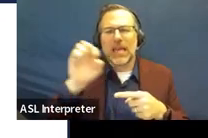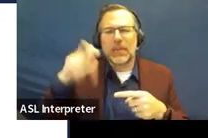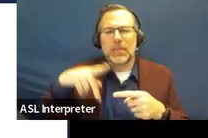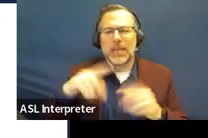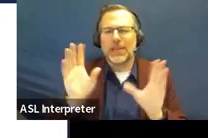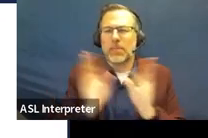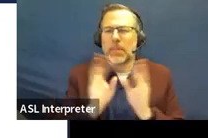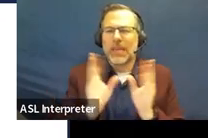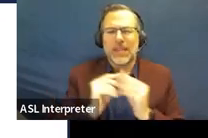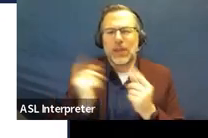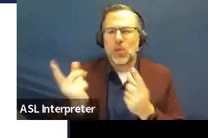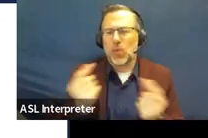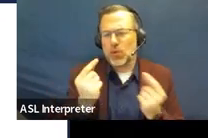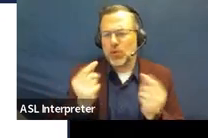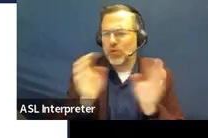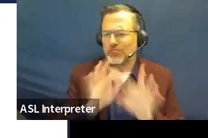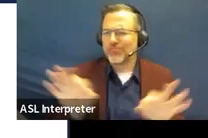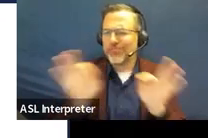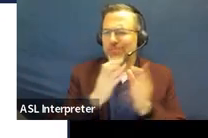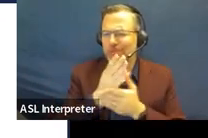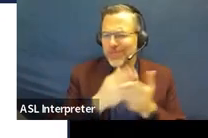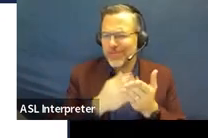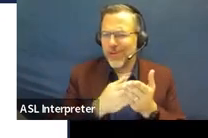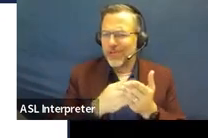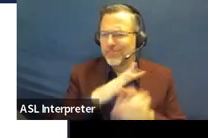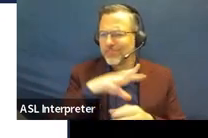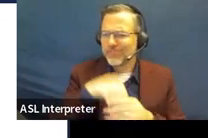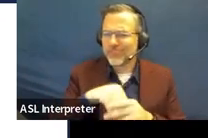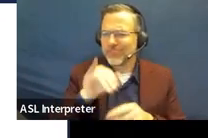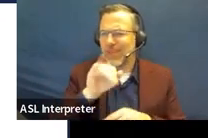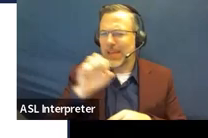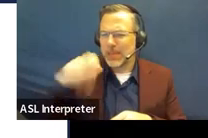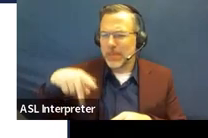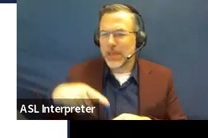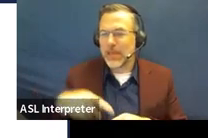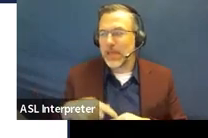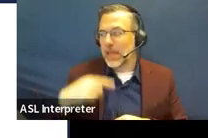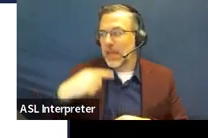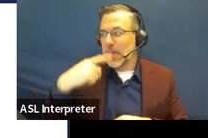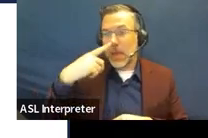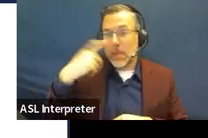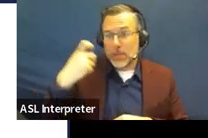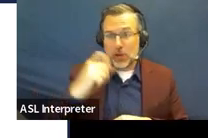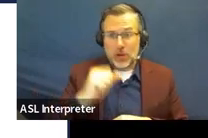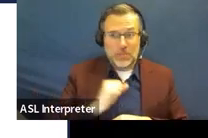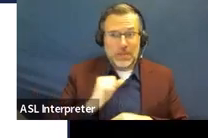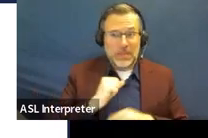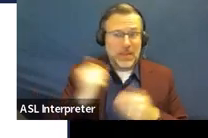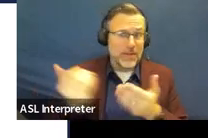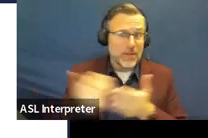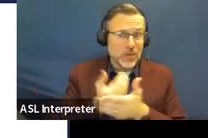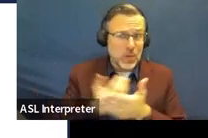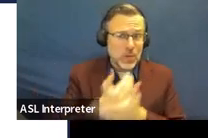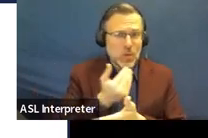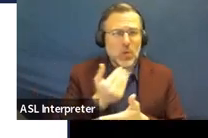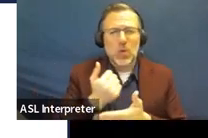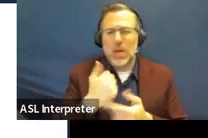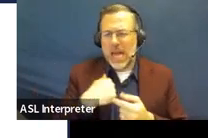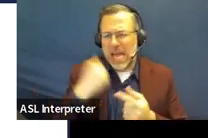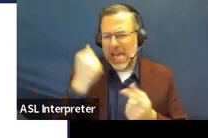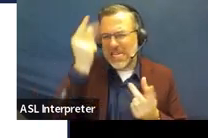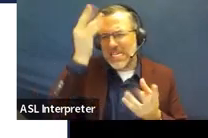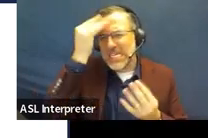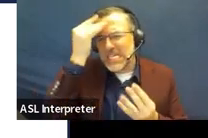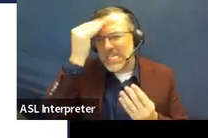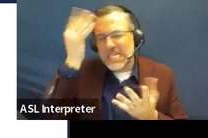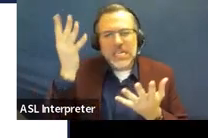And when I was developing this office hours, because I'm new to the monitoring team, I was thinking about what I would have liked to know